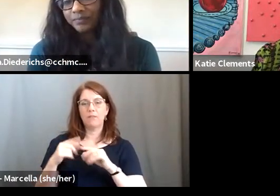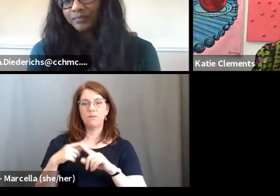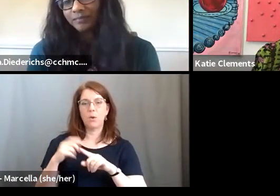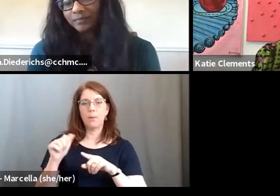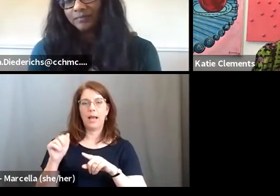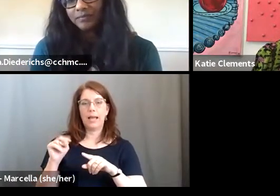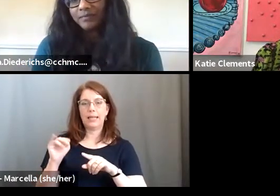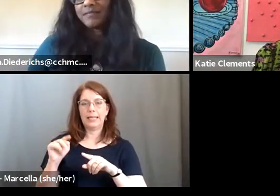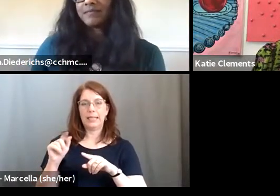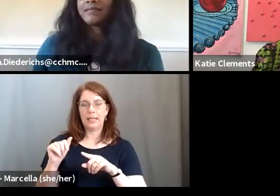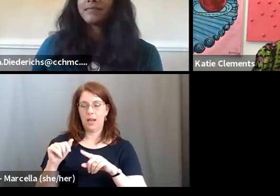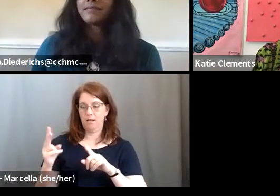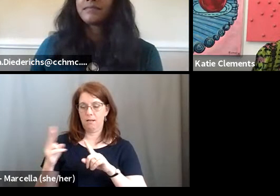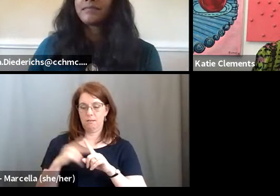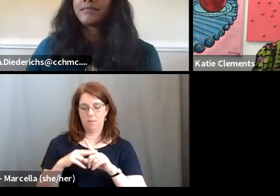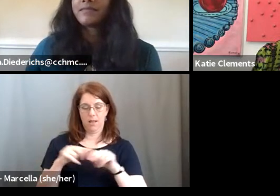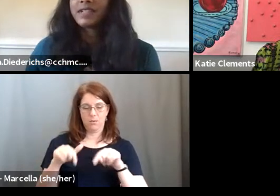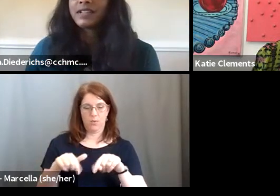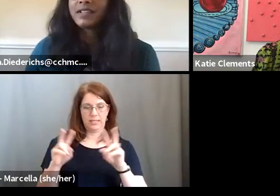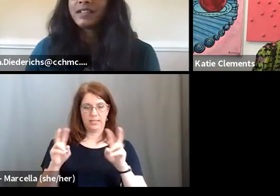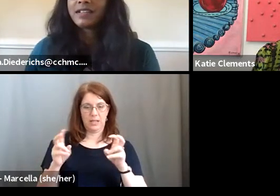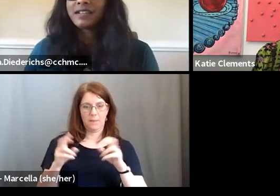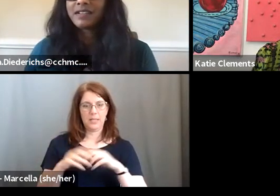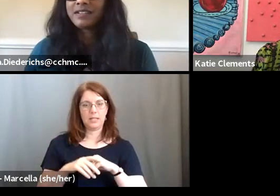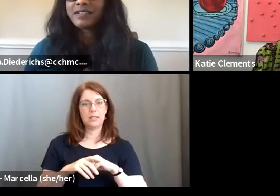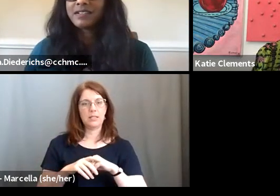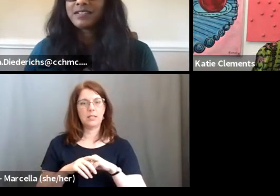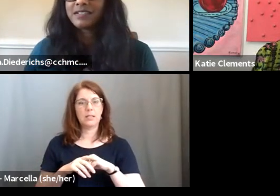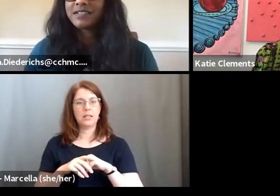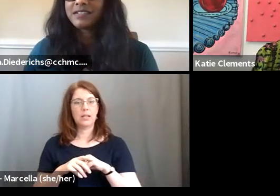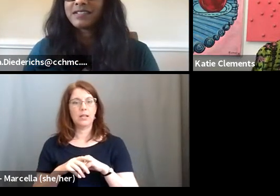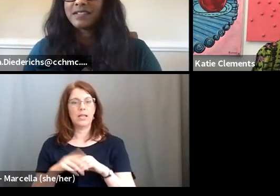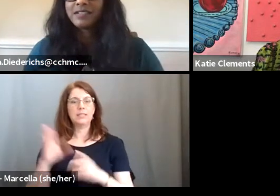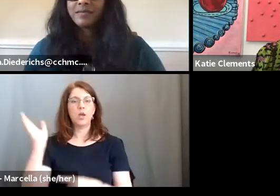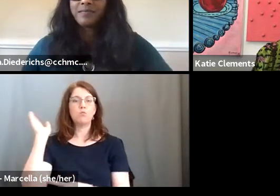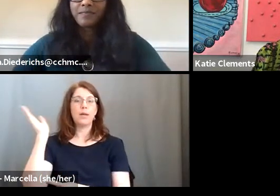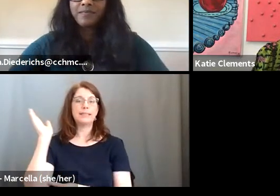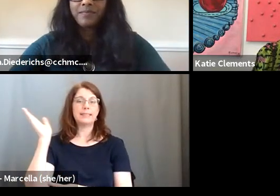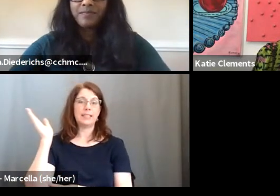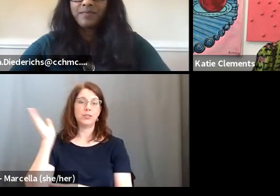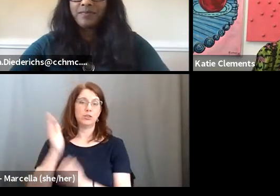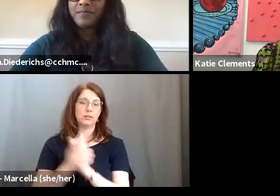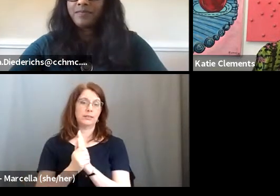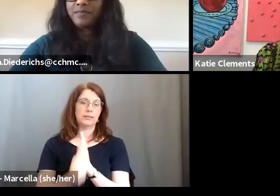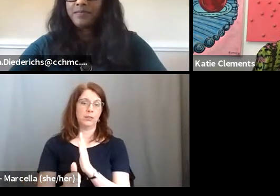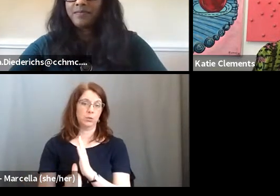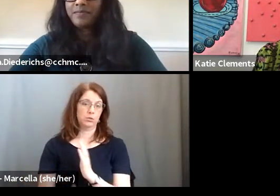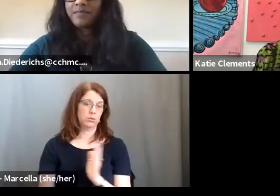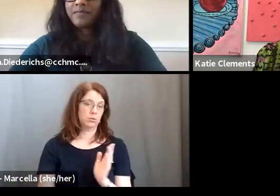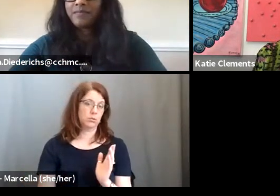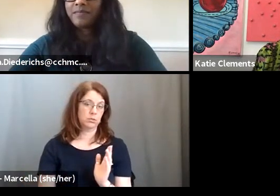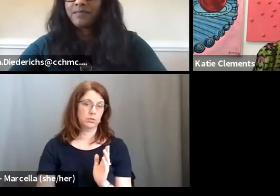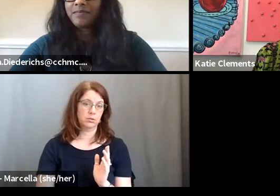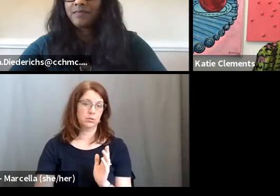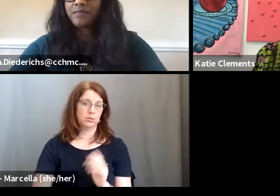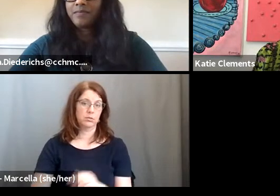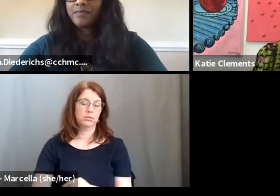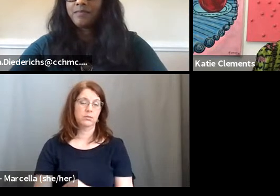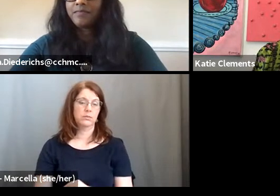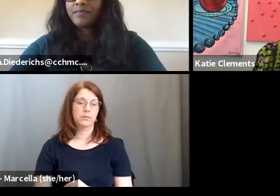it's very applicable to, to this topic is the presentation skills. I think you, you know, if, if